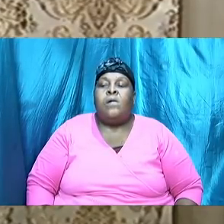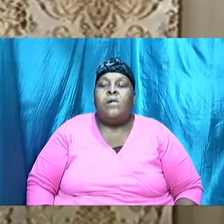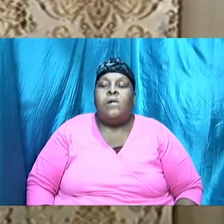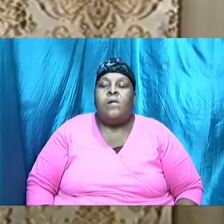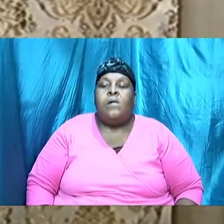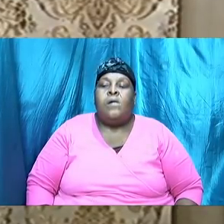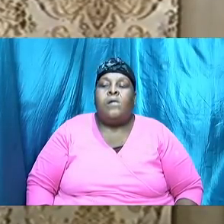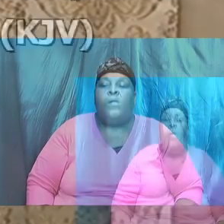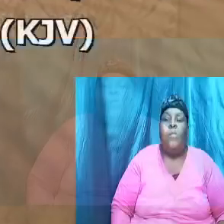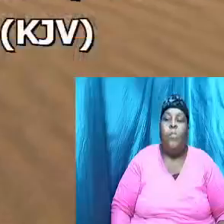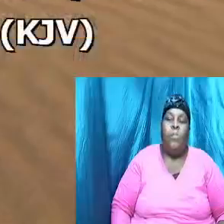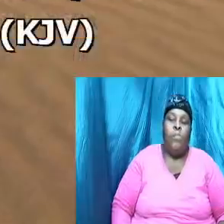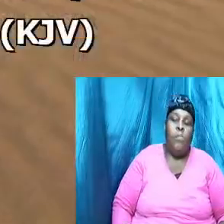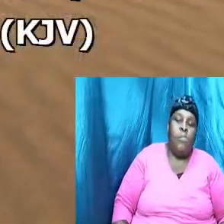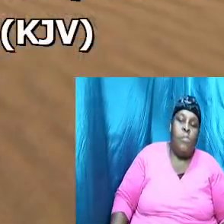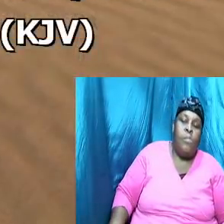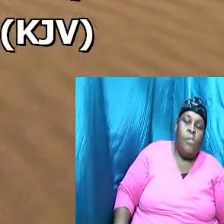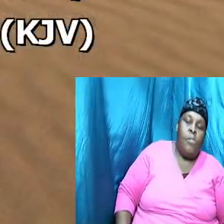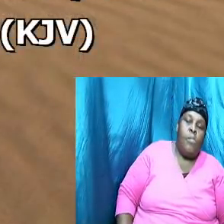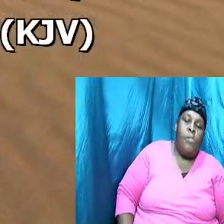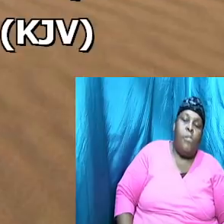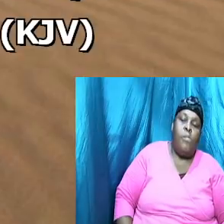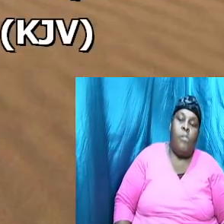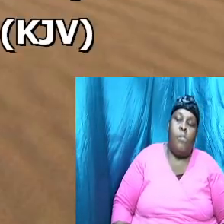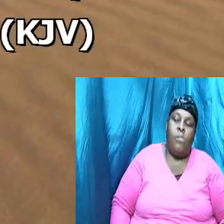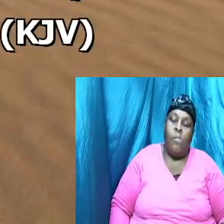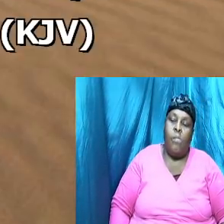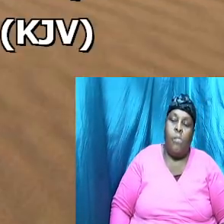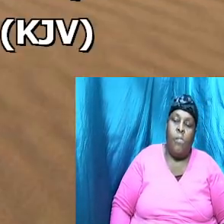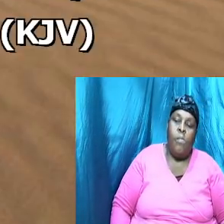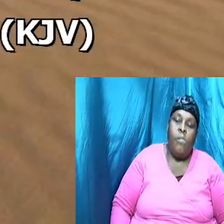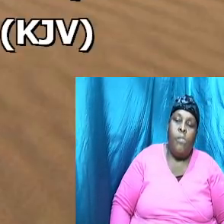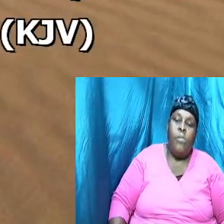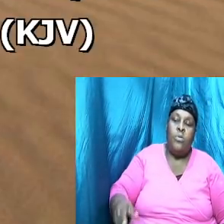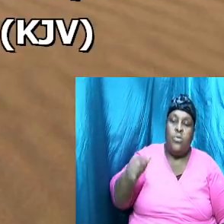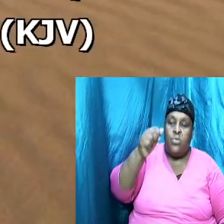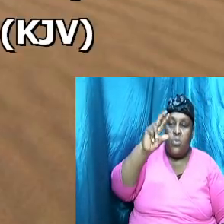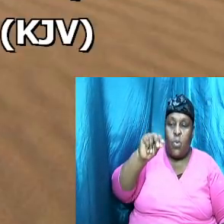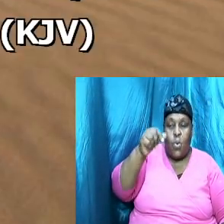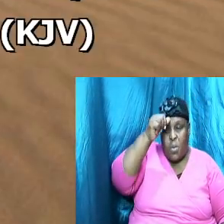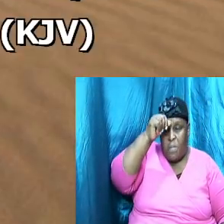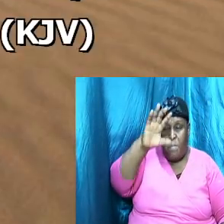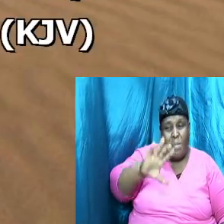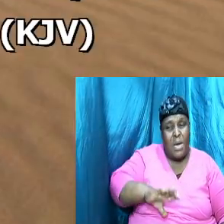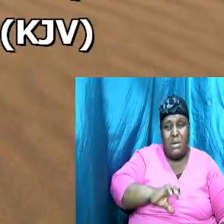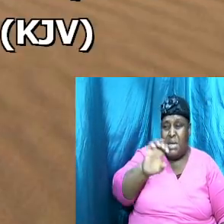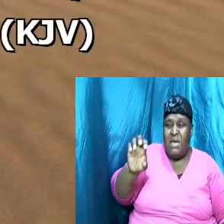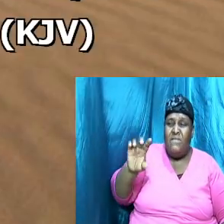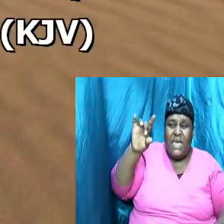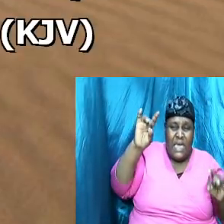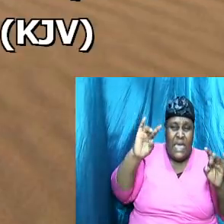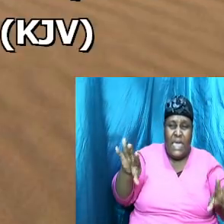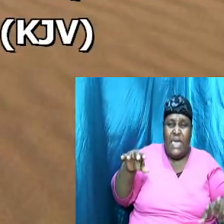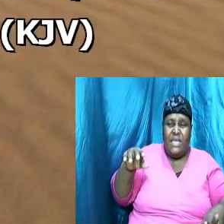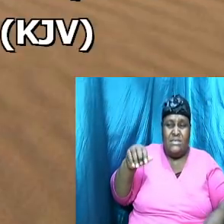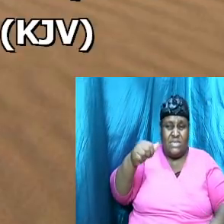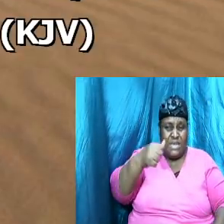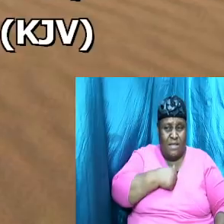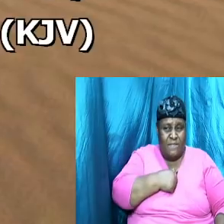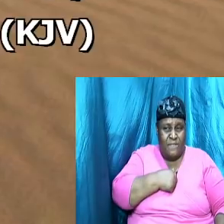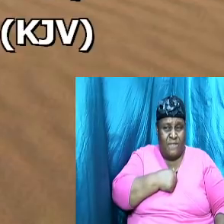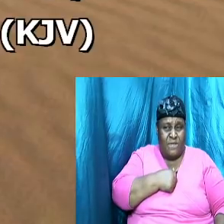verses 29 to 32 for no man ever yet ate in his own flesh